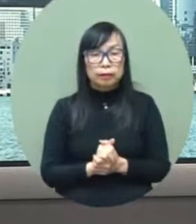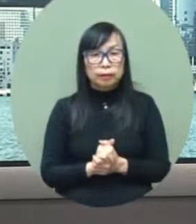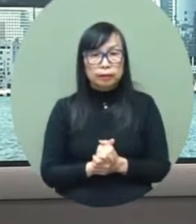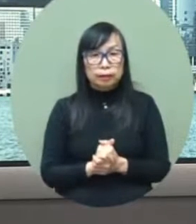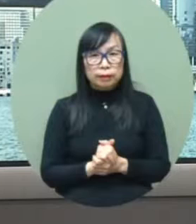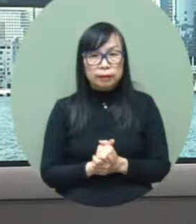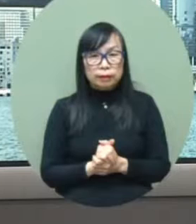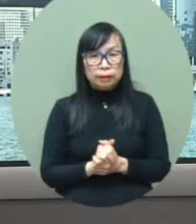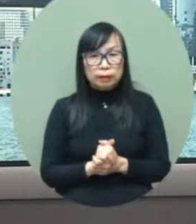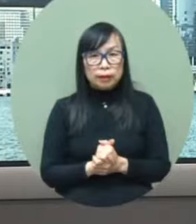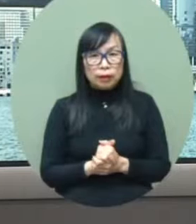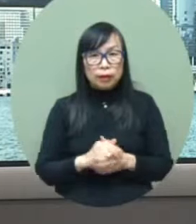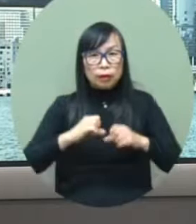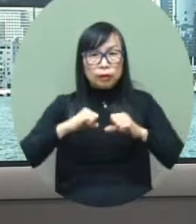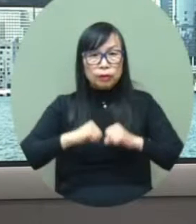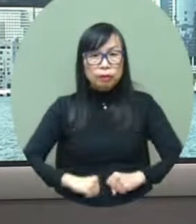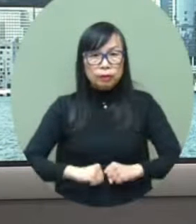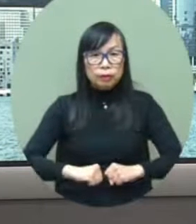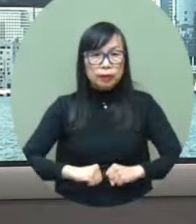competitiveness